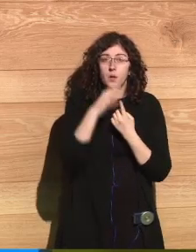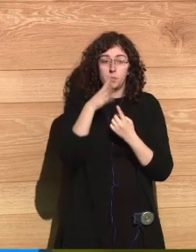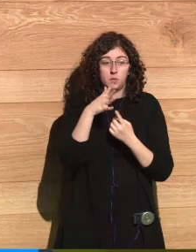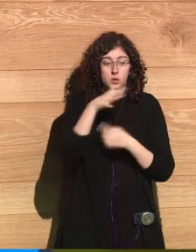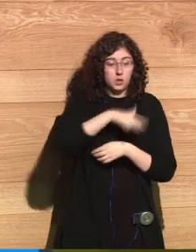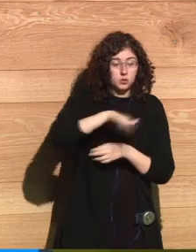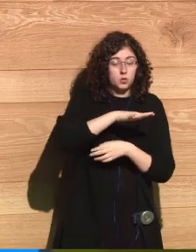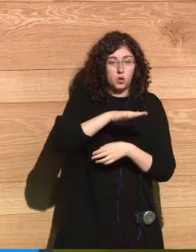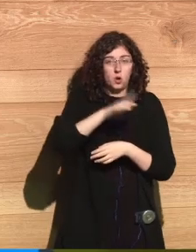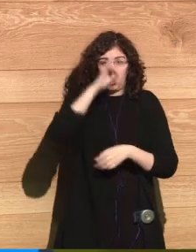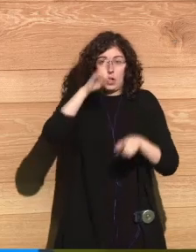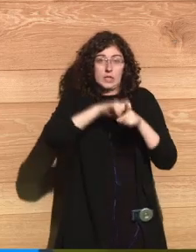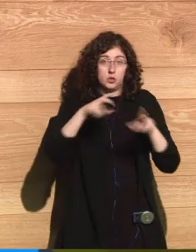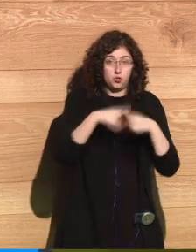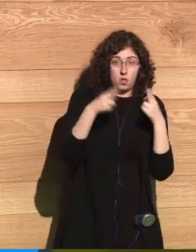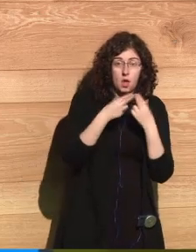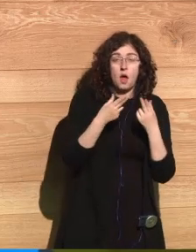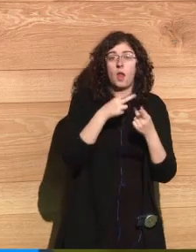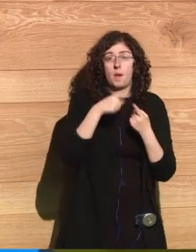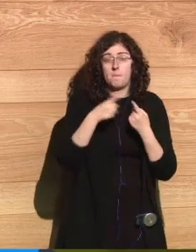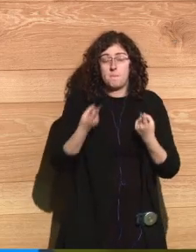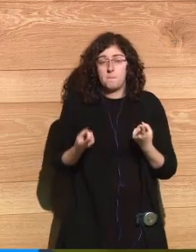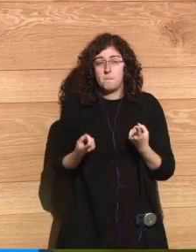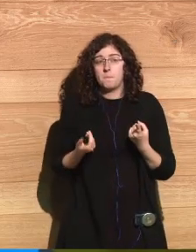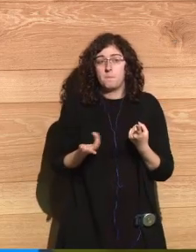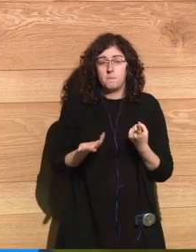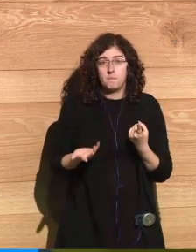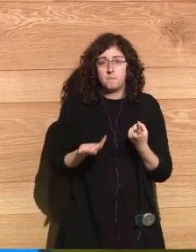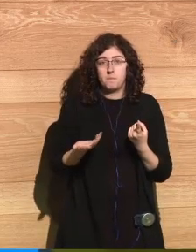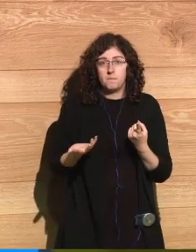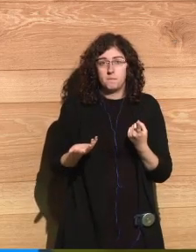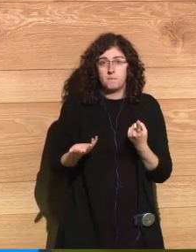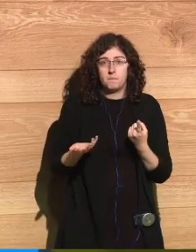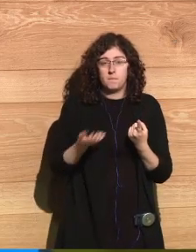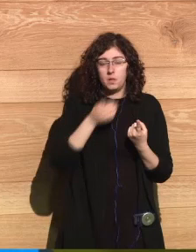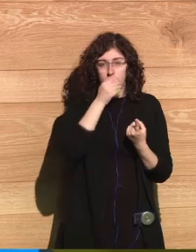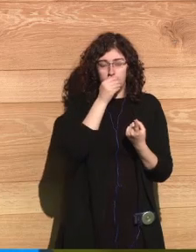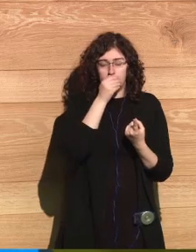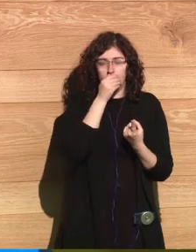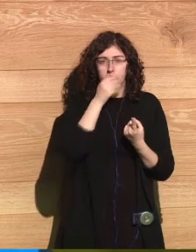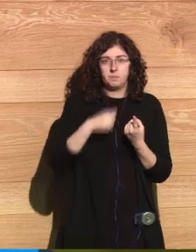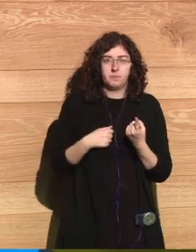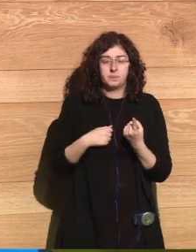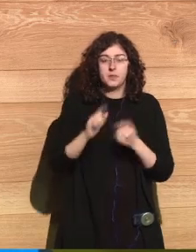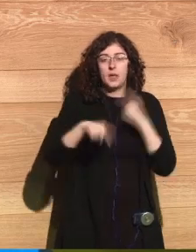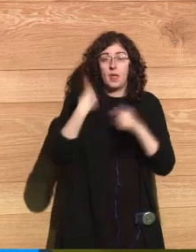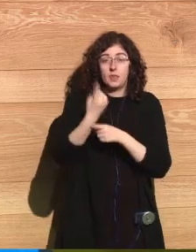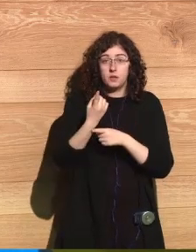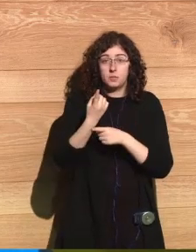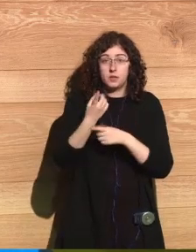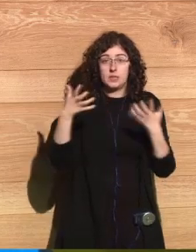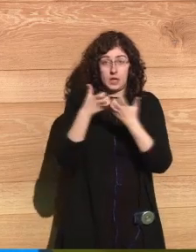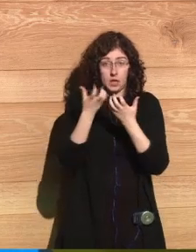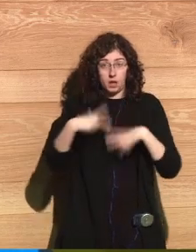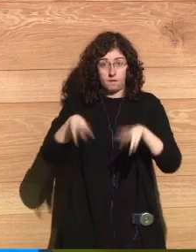and after the end of the war, when people had